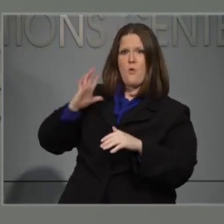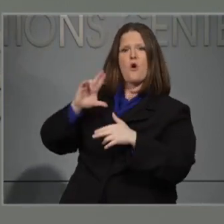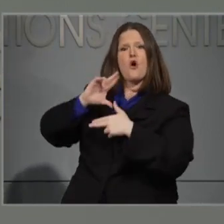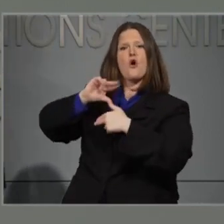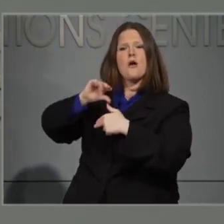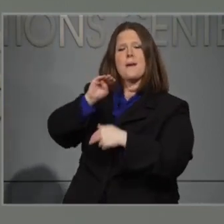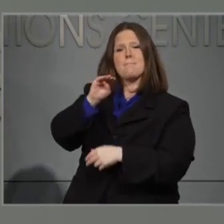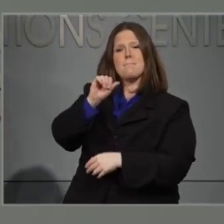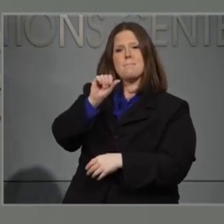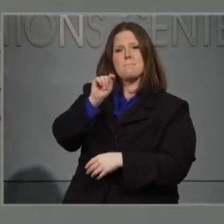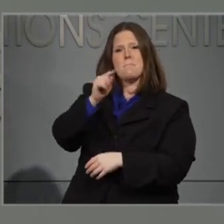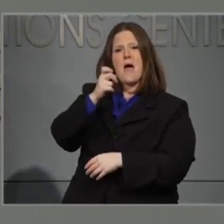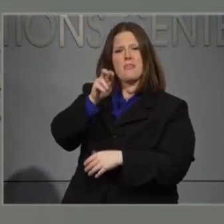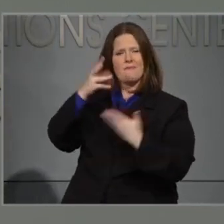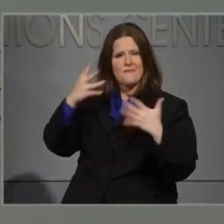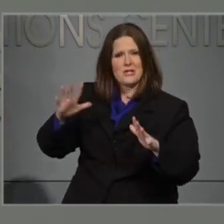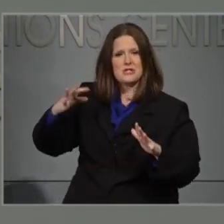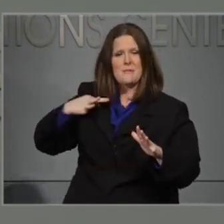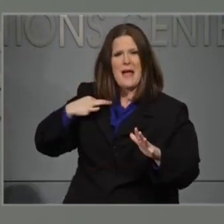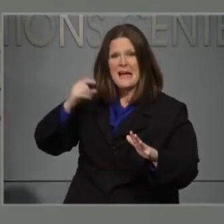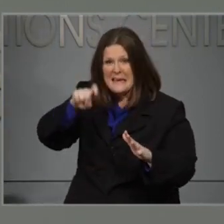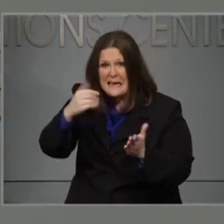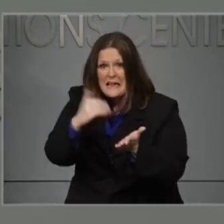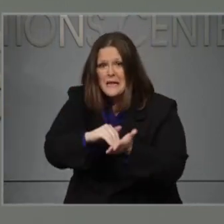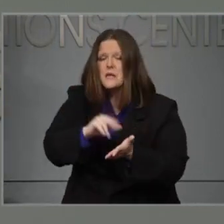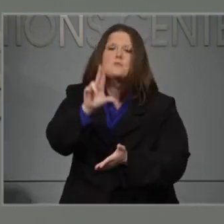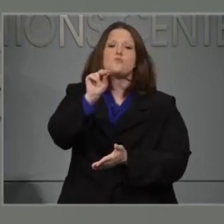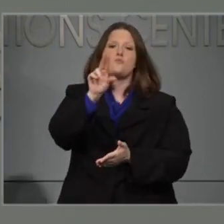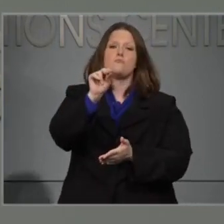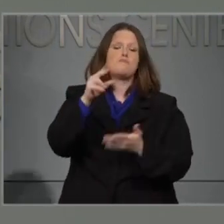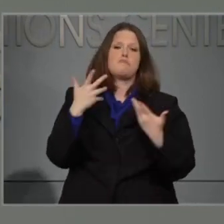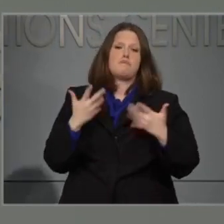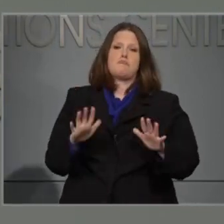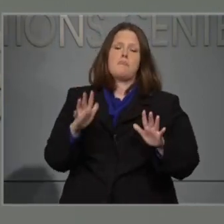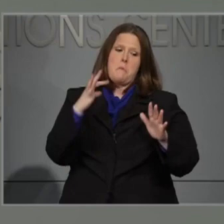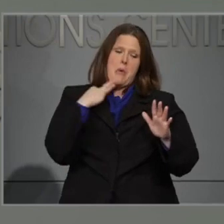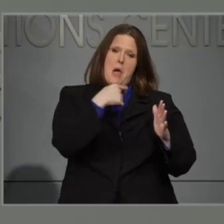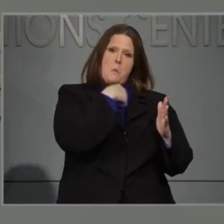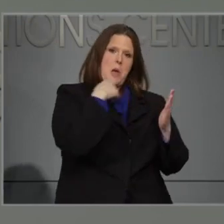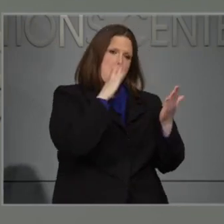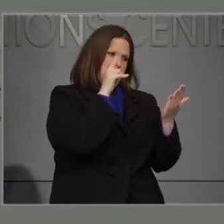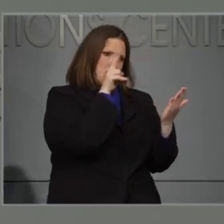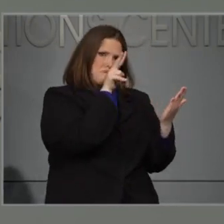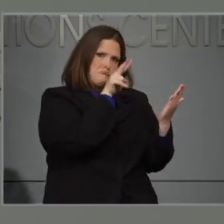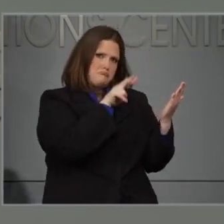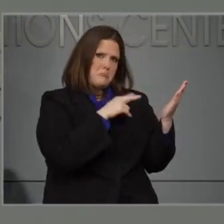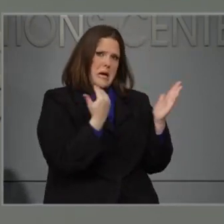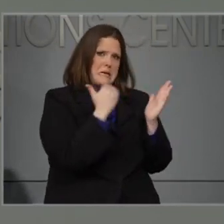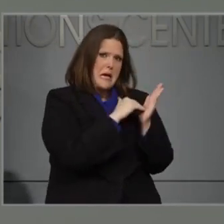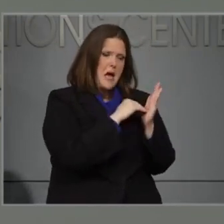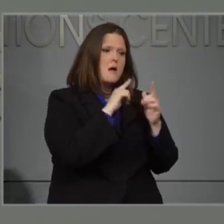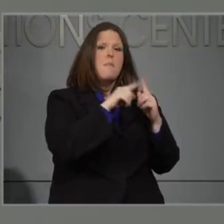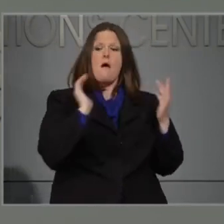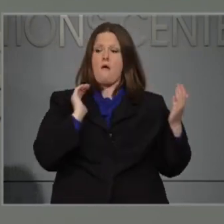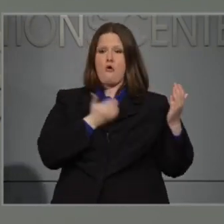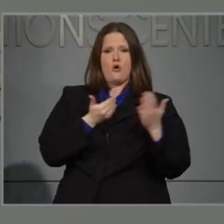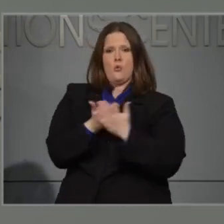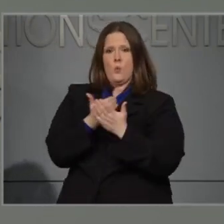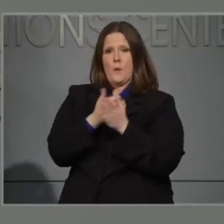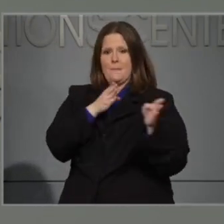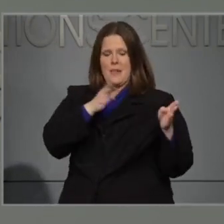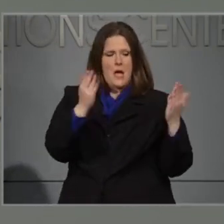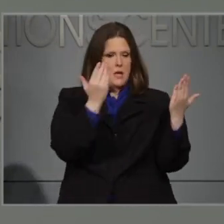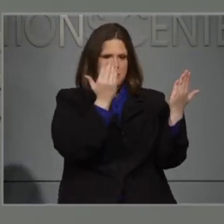do not need to reapply. Your applications will be re-examined using the new flexibility that the Homeowner Recovery Program affords.